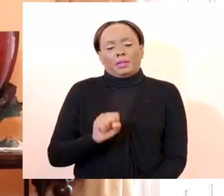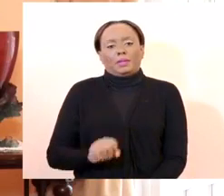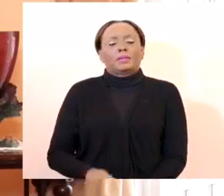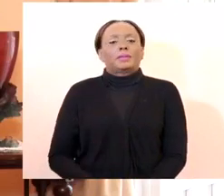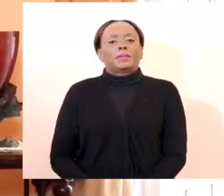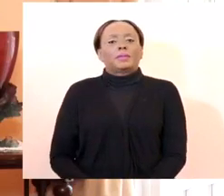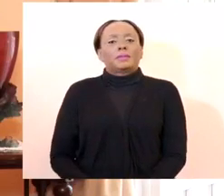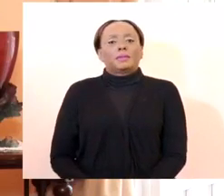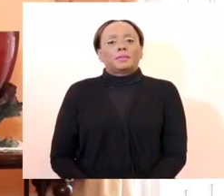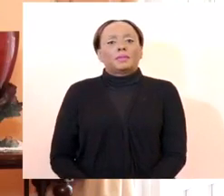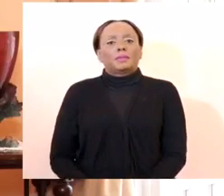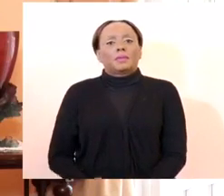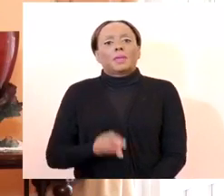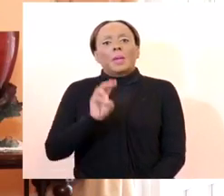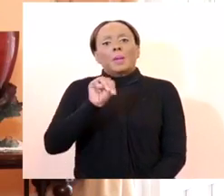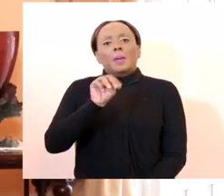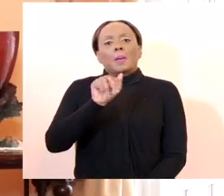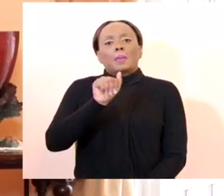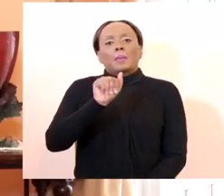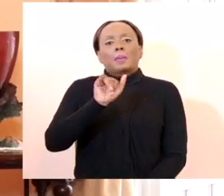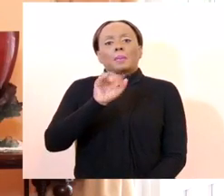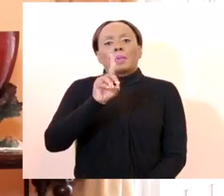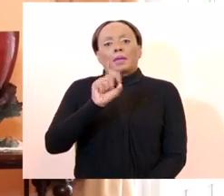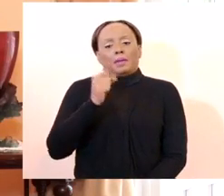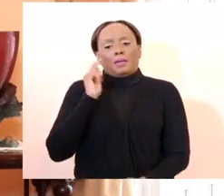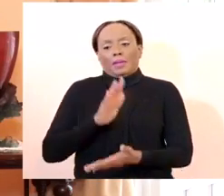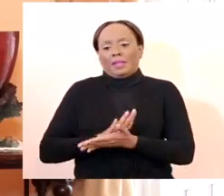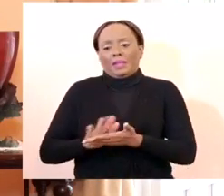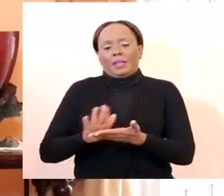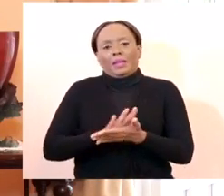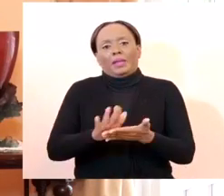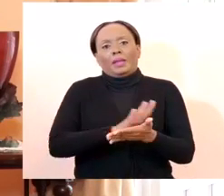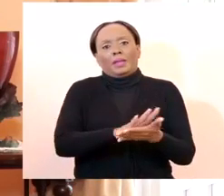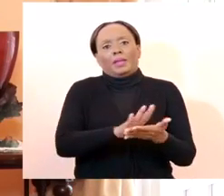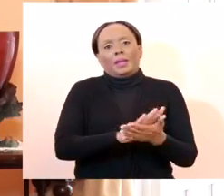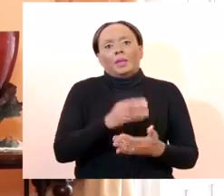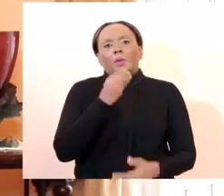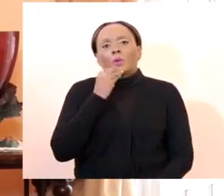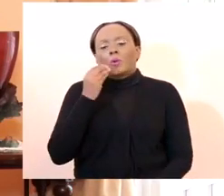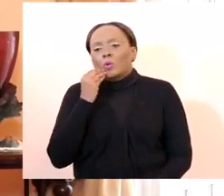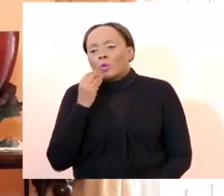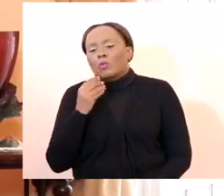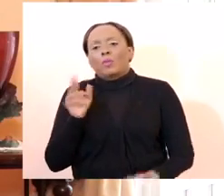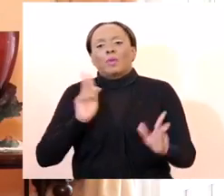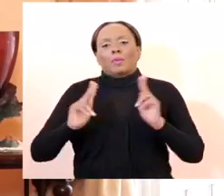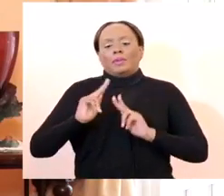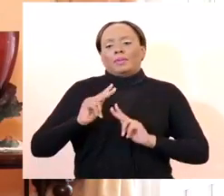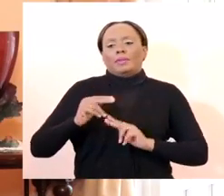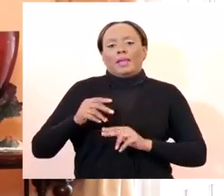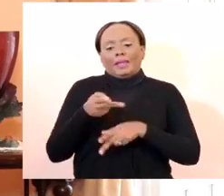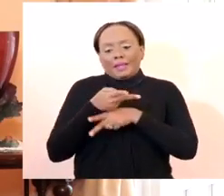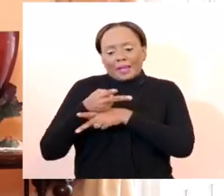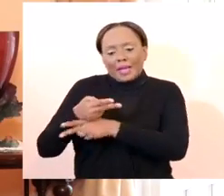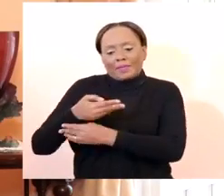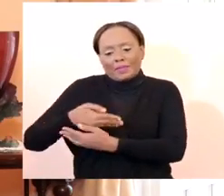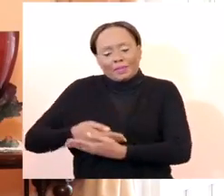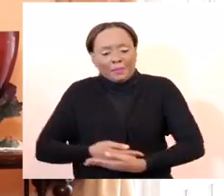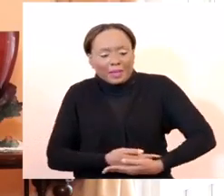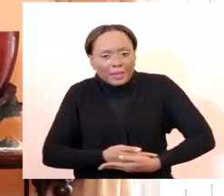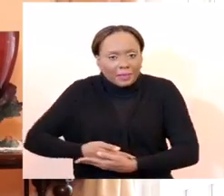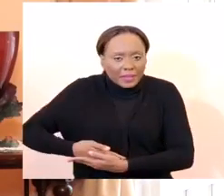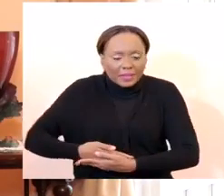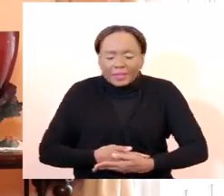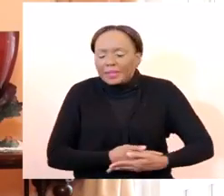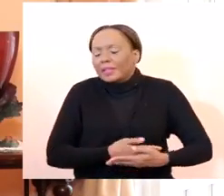Maids for residential properties and nannies and things of that sort, gardeners and things of that